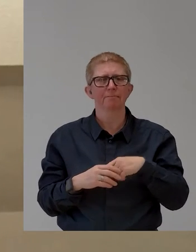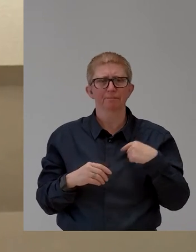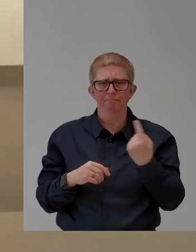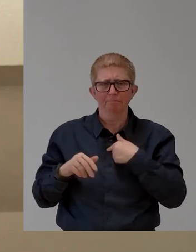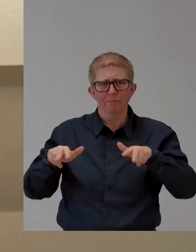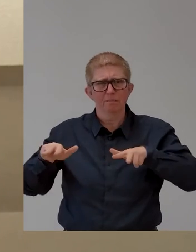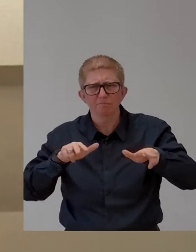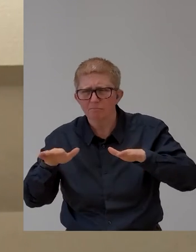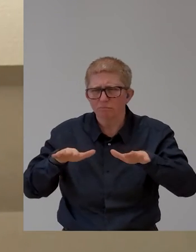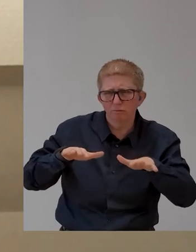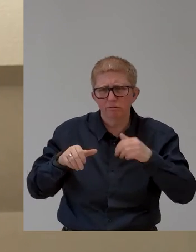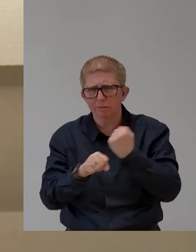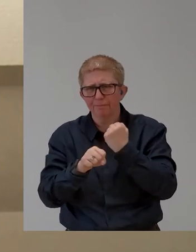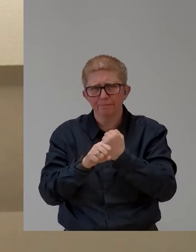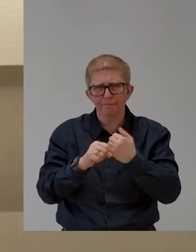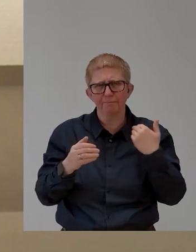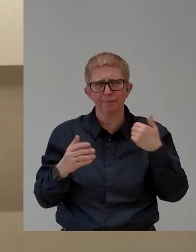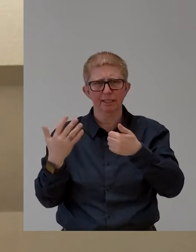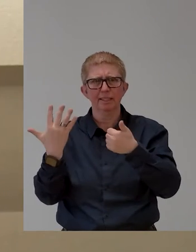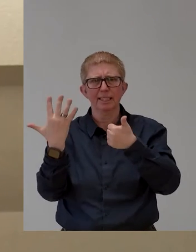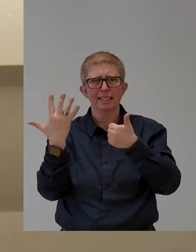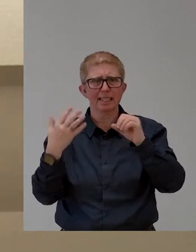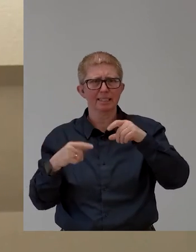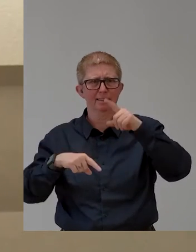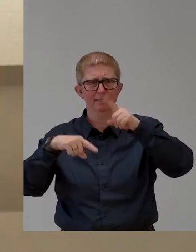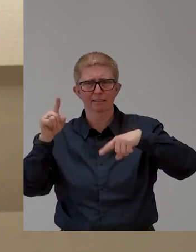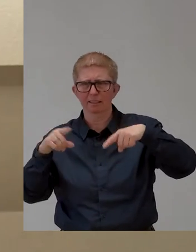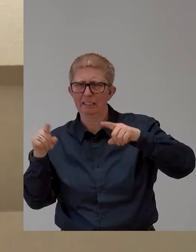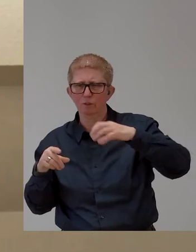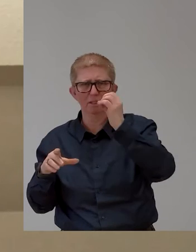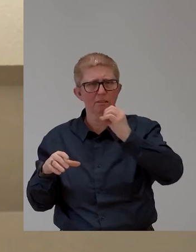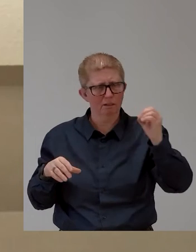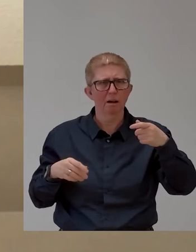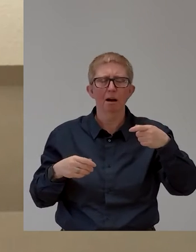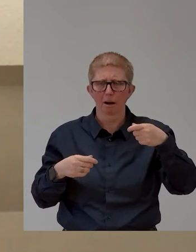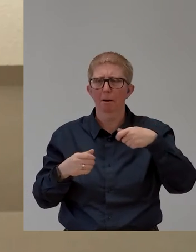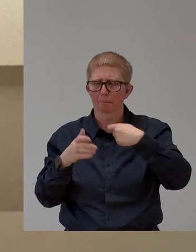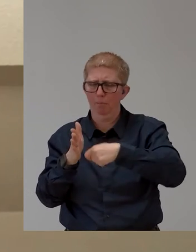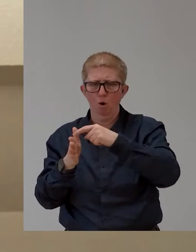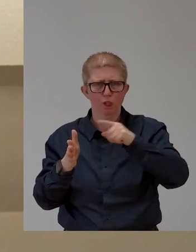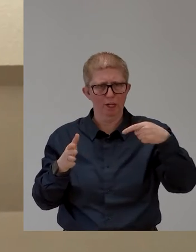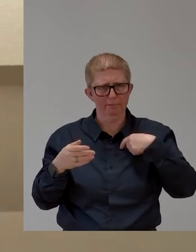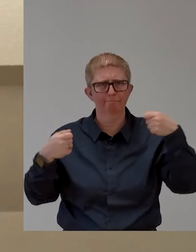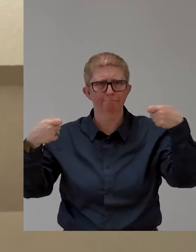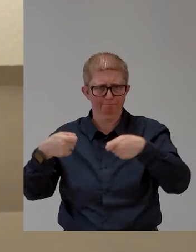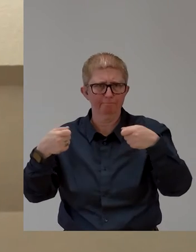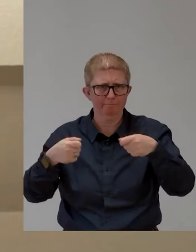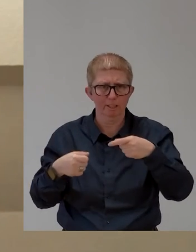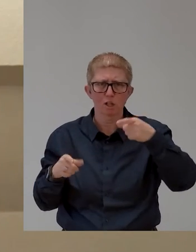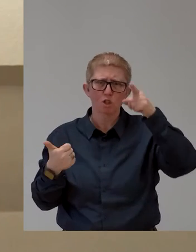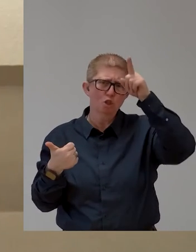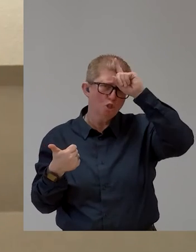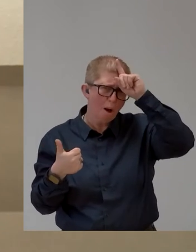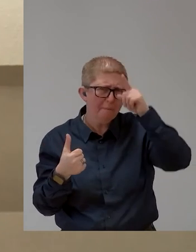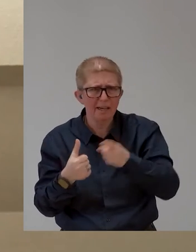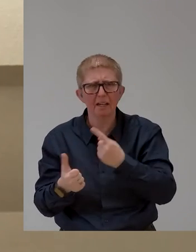60 financing rounds successfully and raising more than 30 million euros. This closed transaction in Germany, Austria, Belgium,